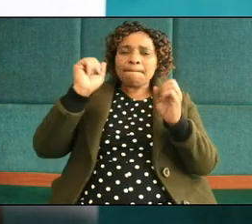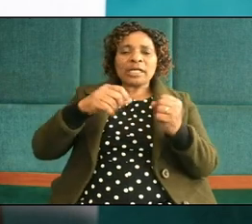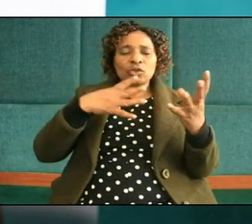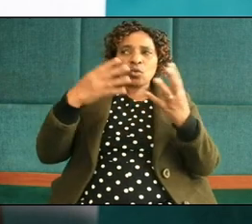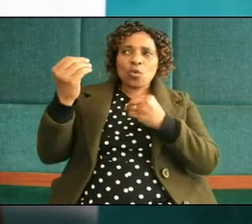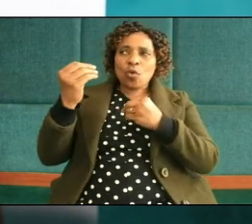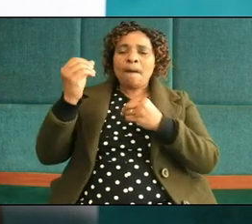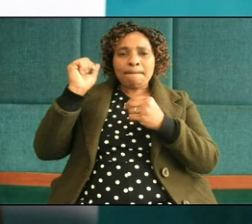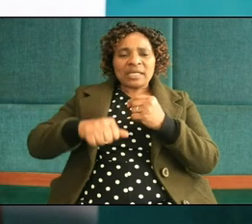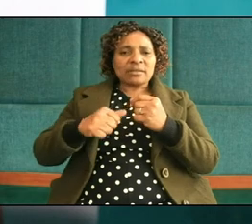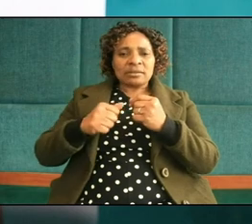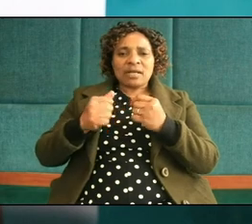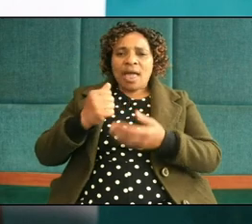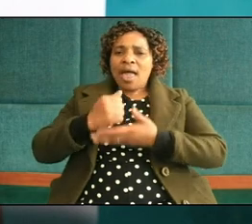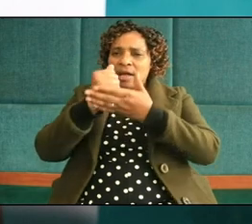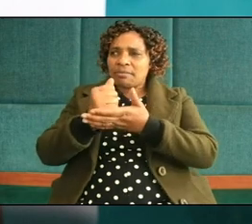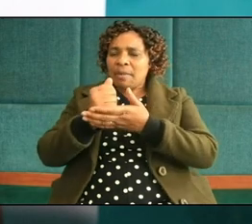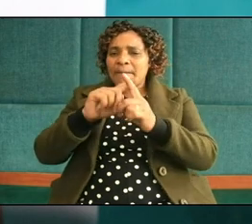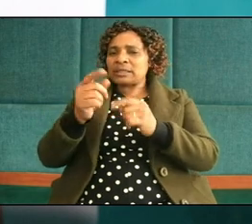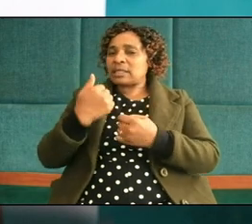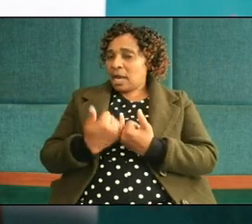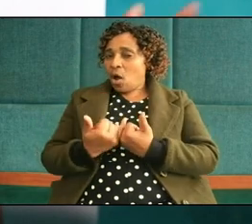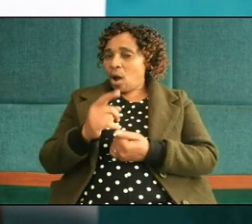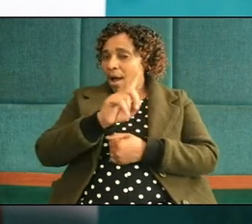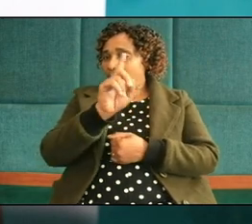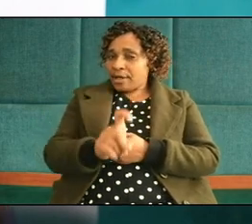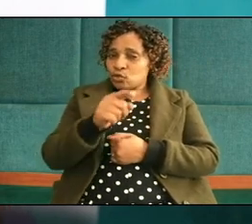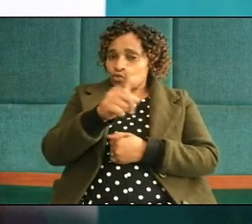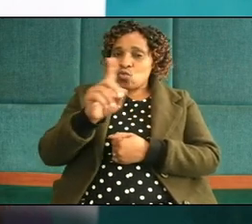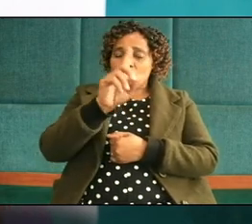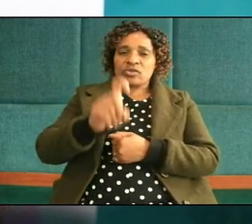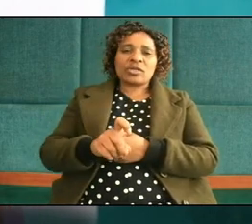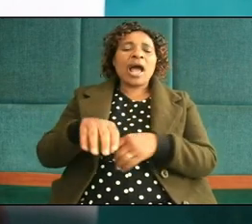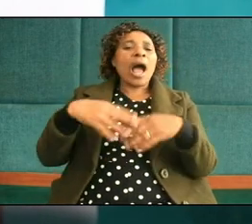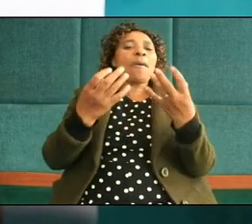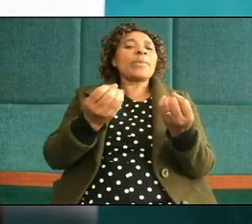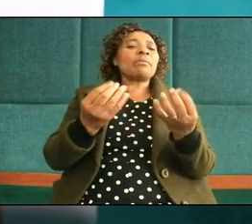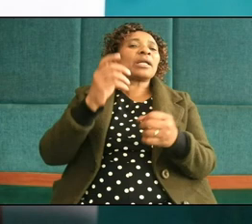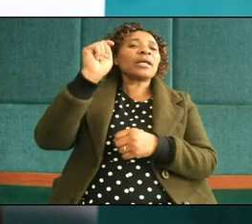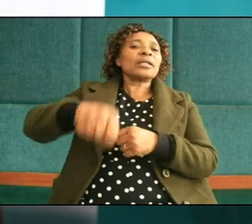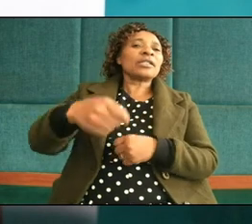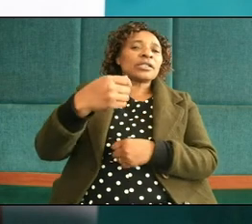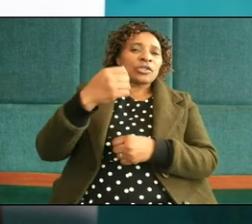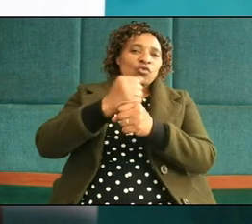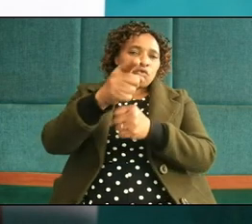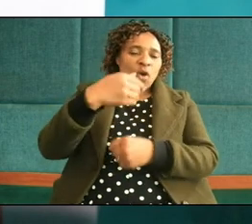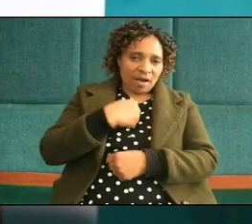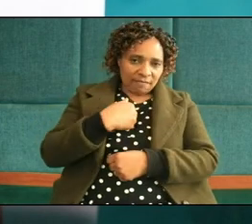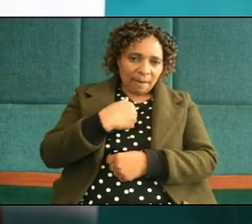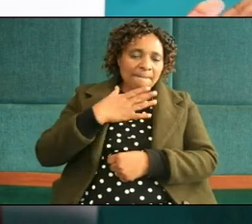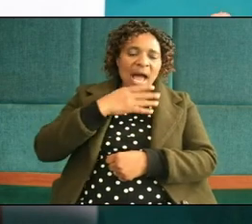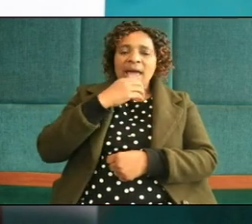I have to run to it may I ask you one question how many cases have you had my leaders my elders my